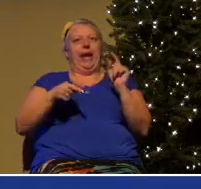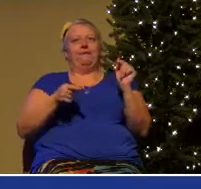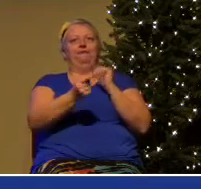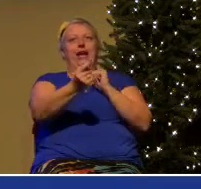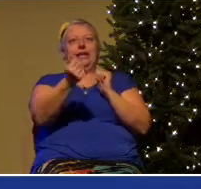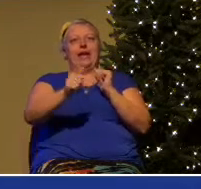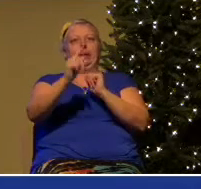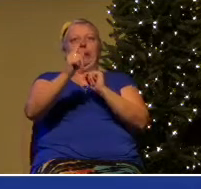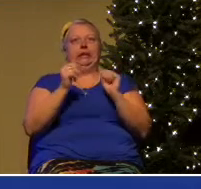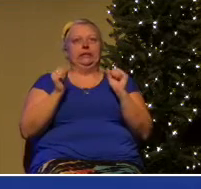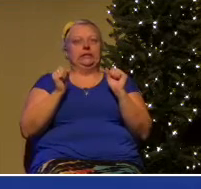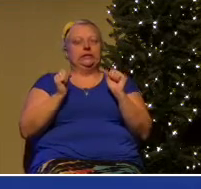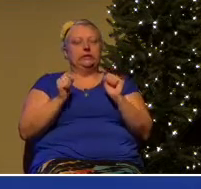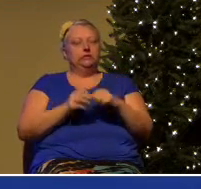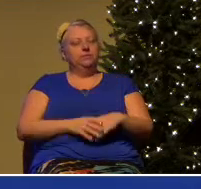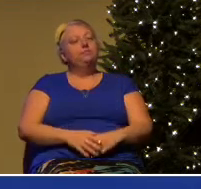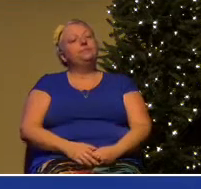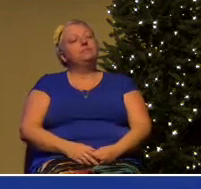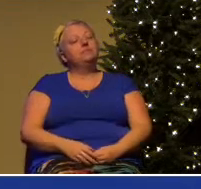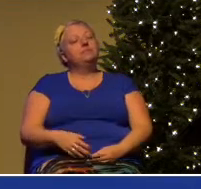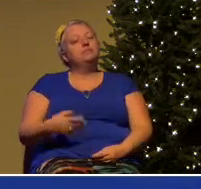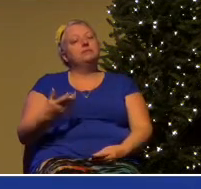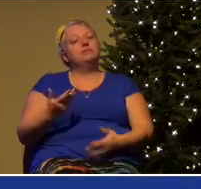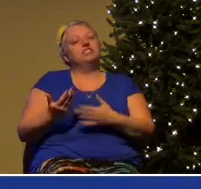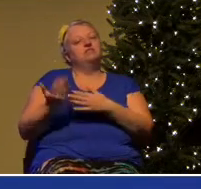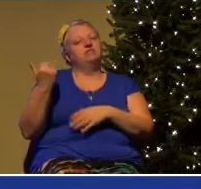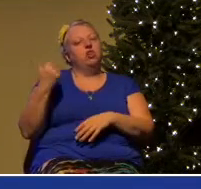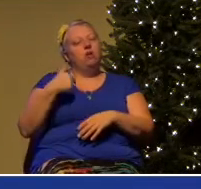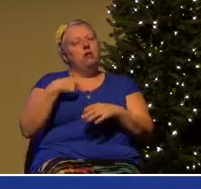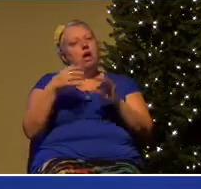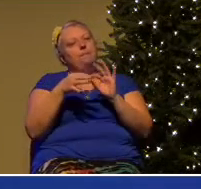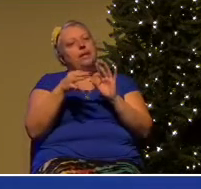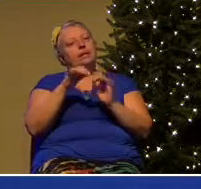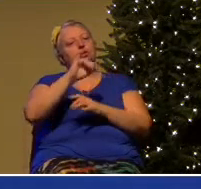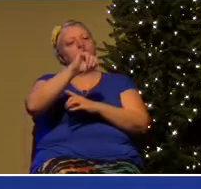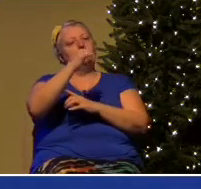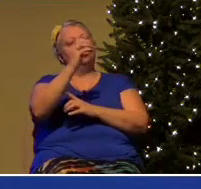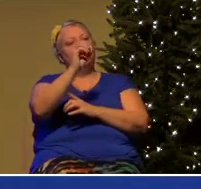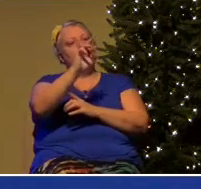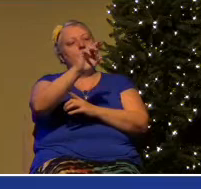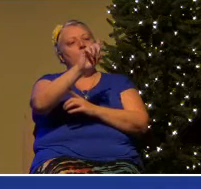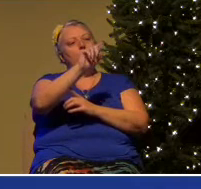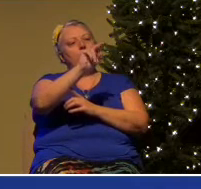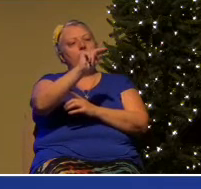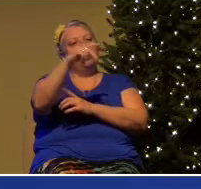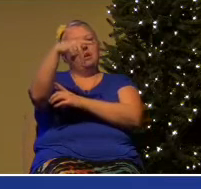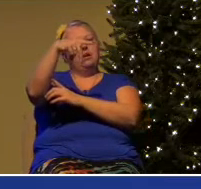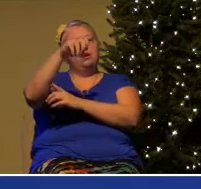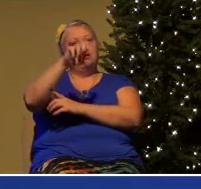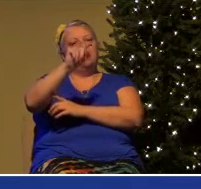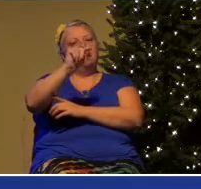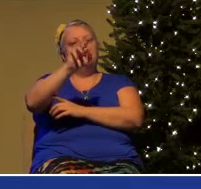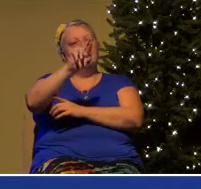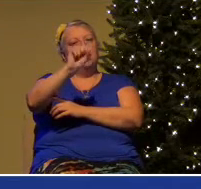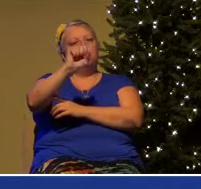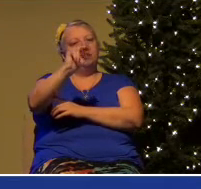Jordan Peterson. Jordan mentioned him the other day. He's the University of Toronto professor who